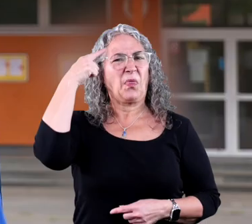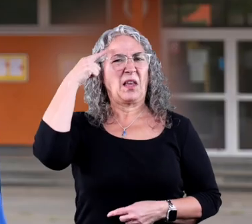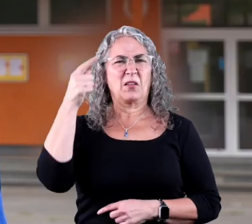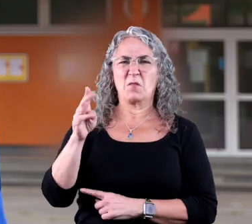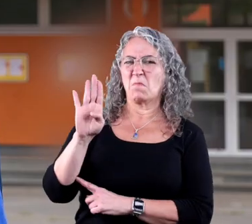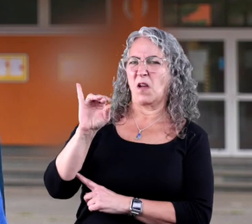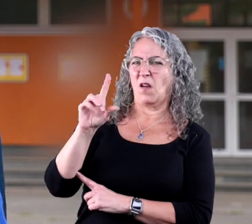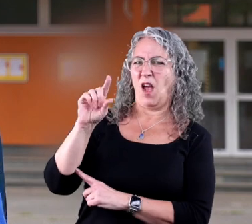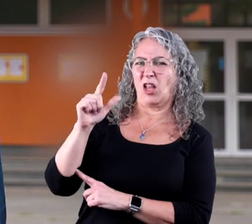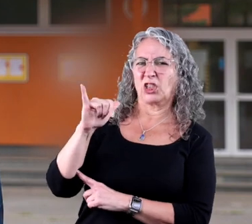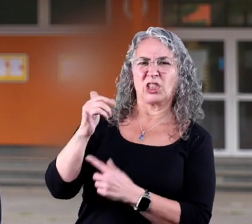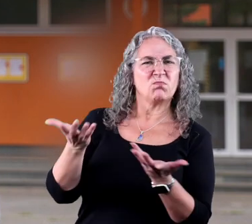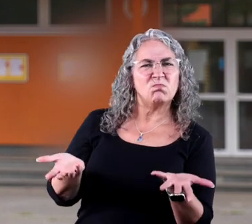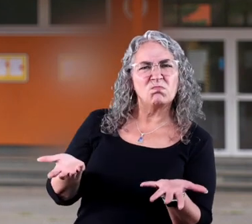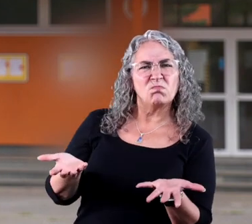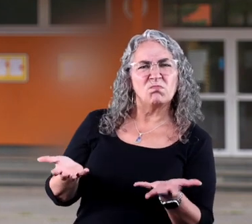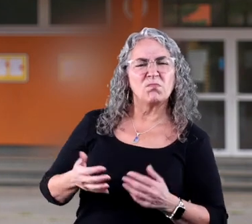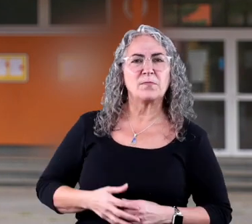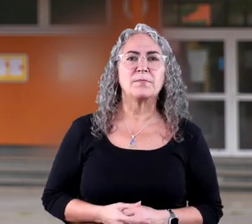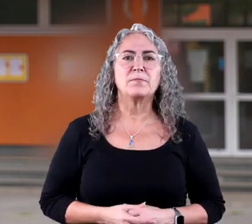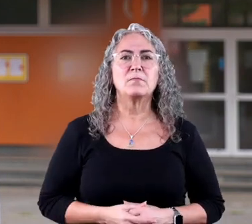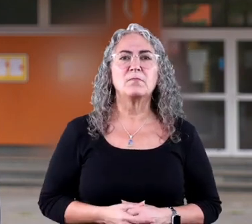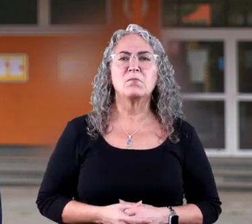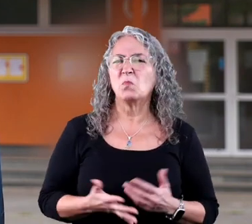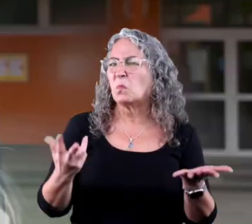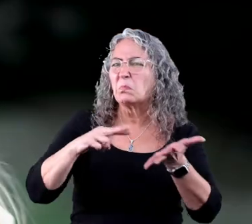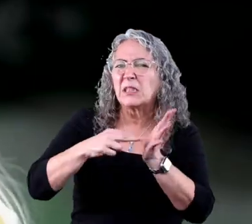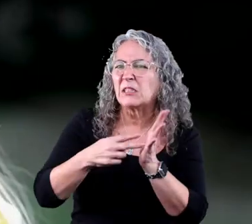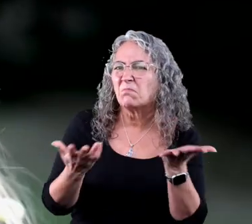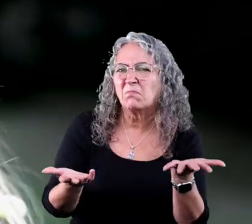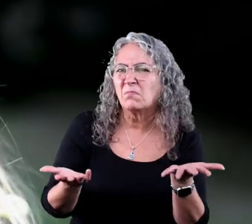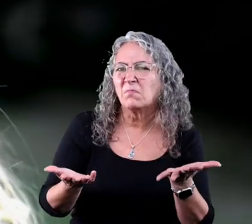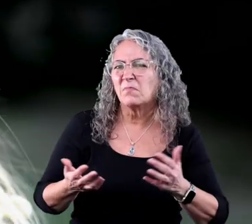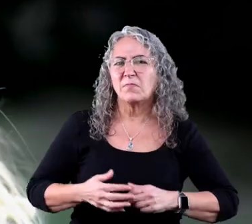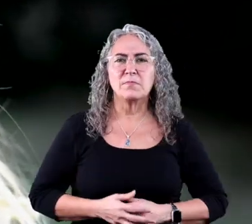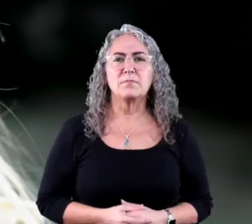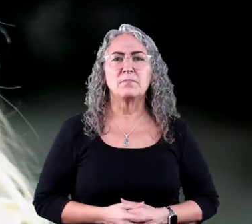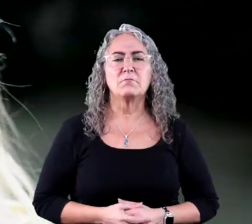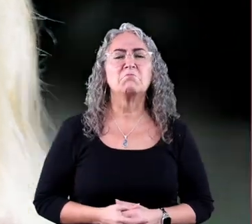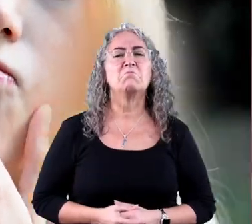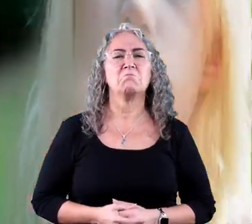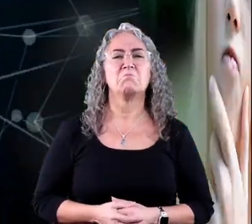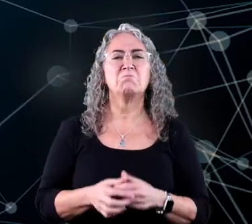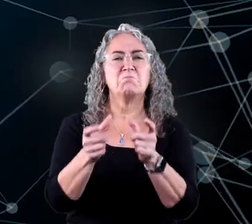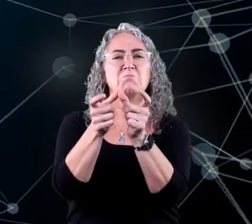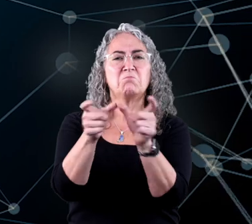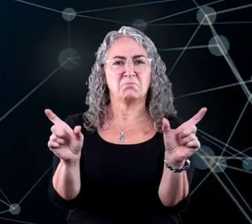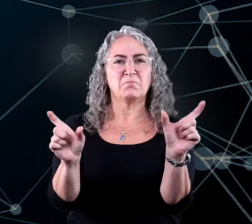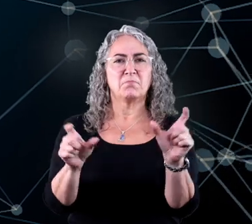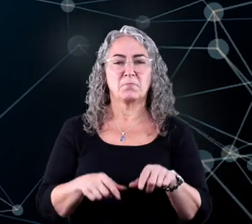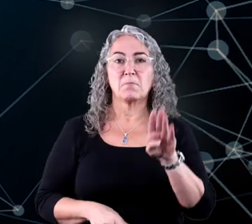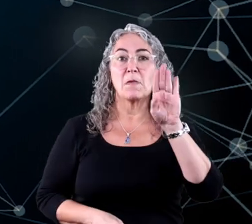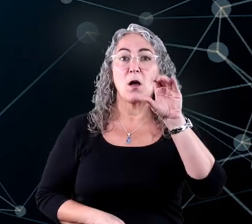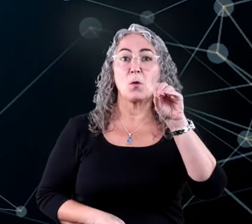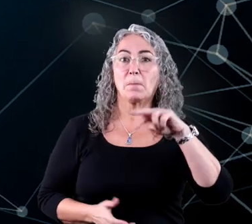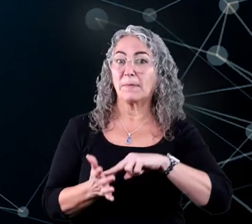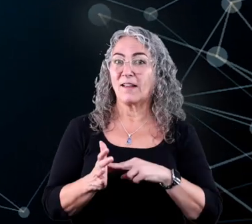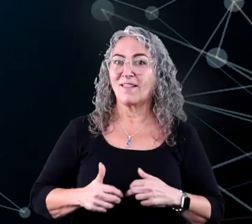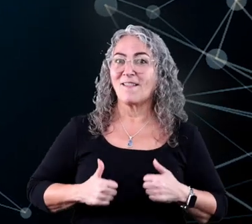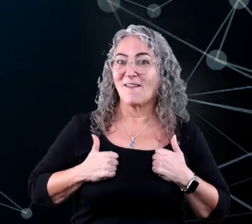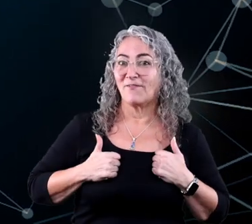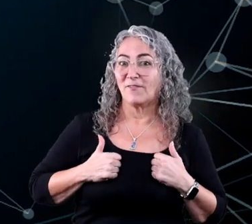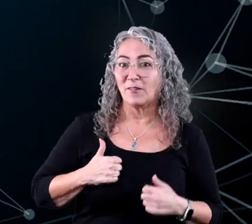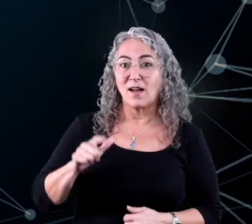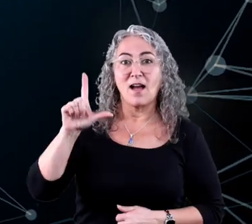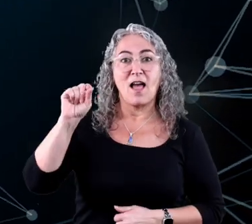What do you think of when you hear the word biology? Do you know what it means? Let's break the word down. Bio